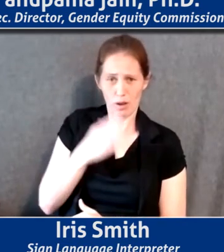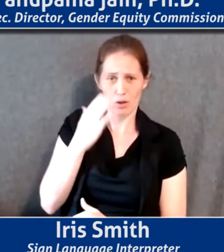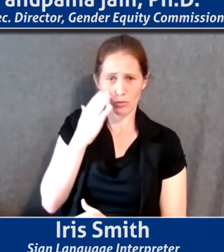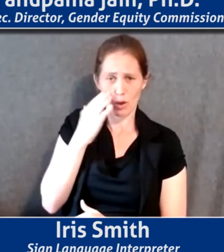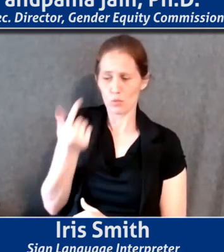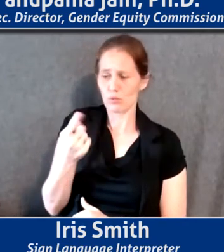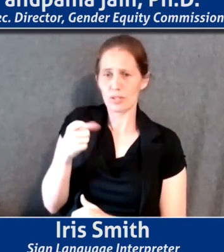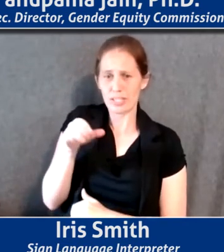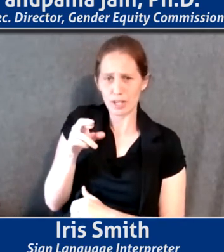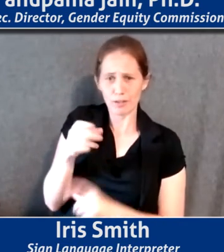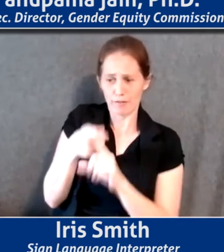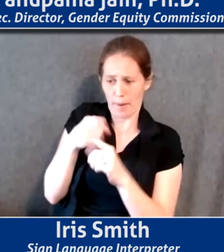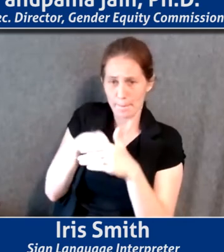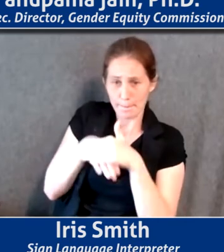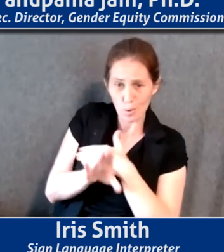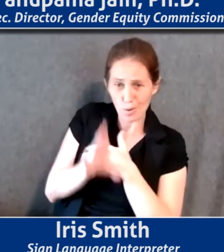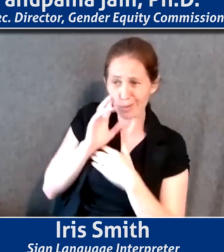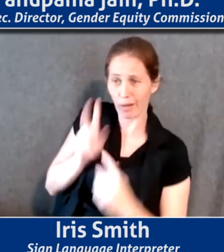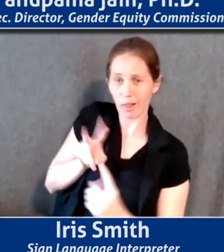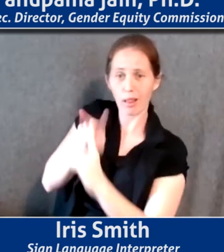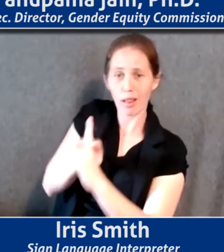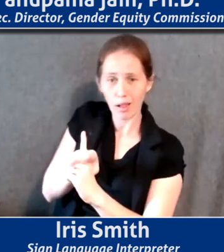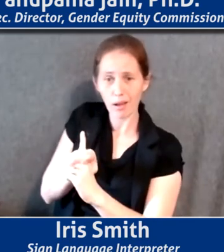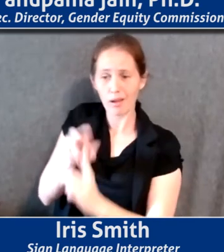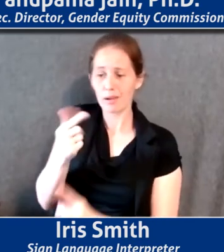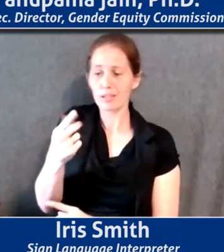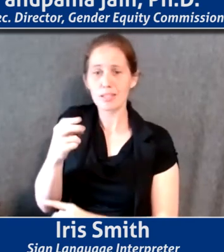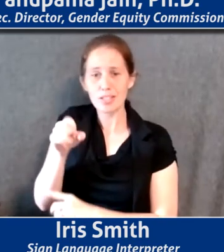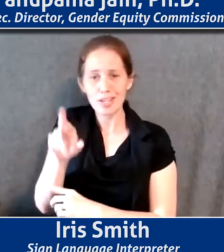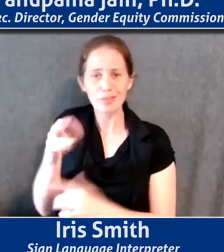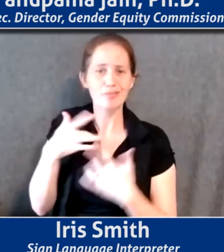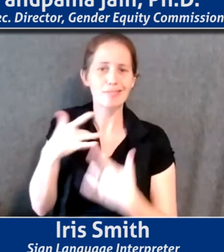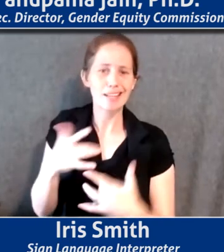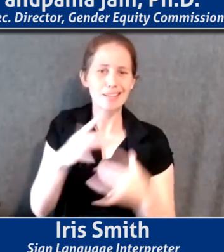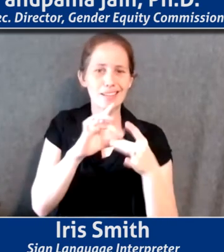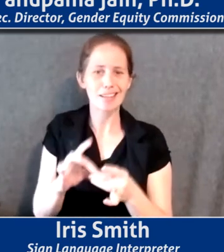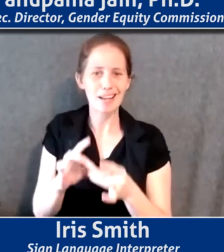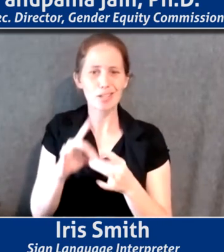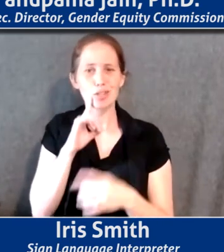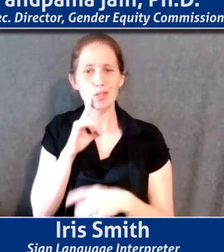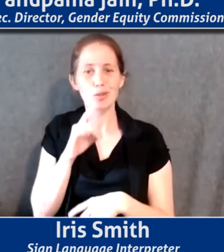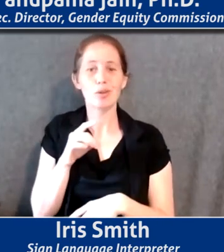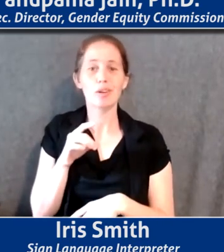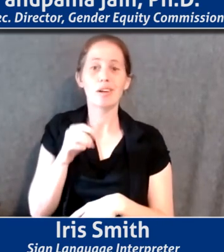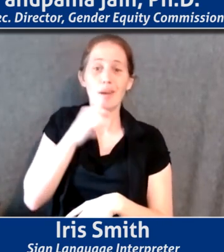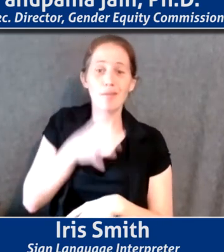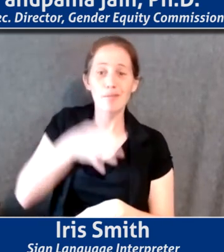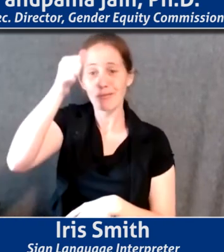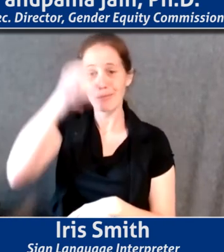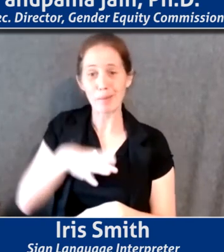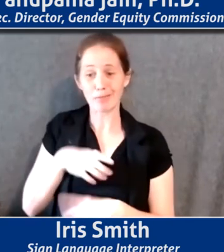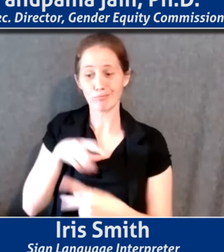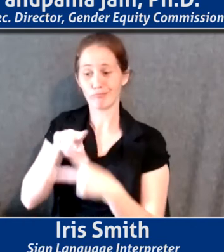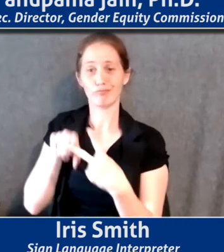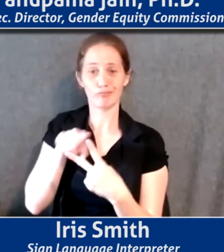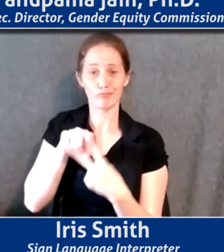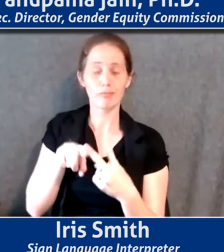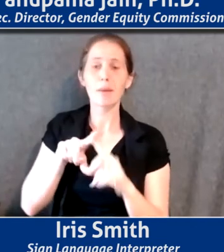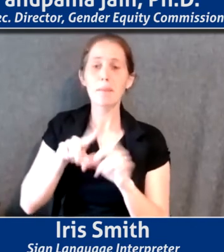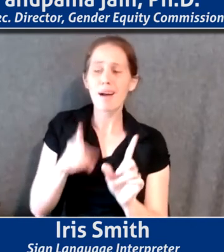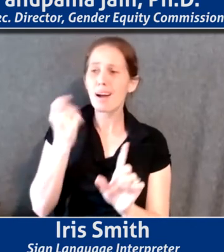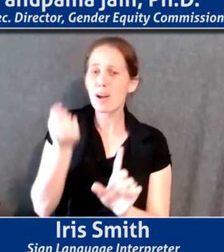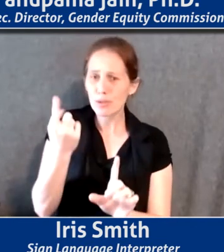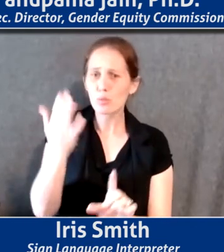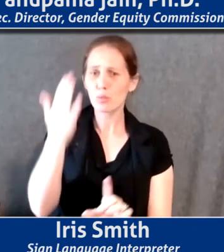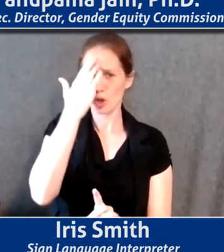moment of our birth. are assigned a gender and it's usually according to a binary male or female, but we know from people's lived